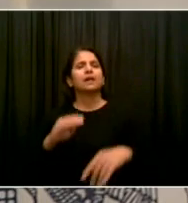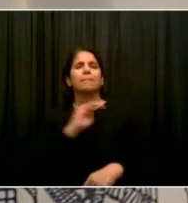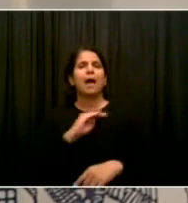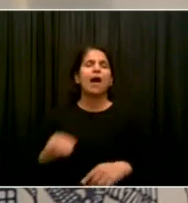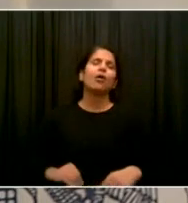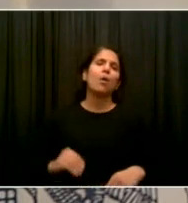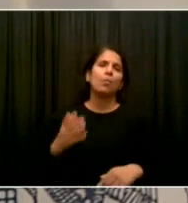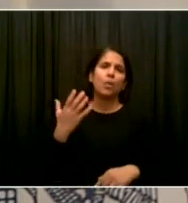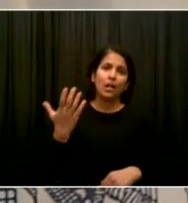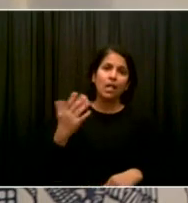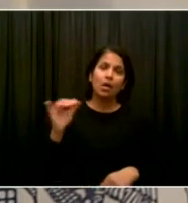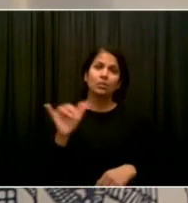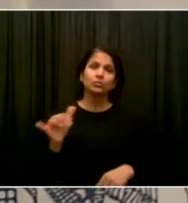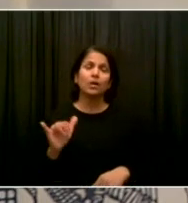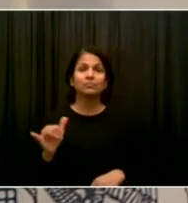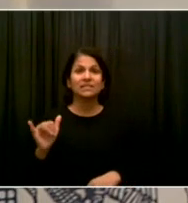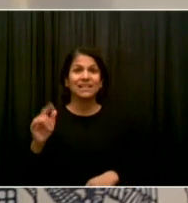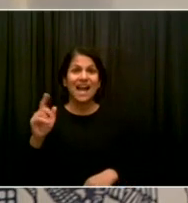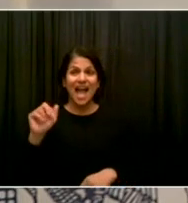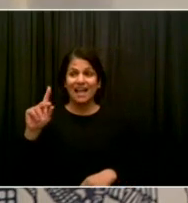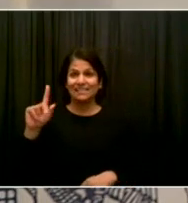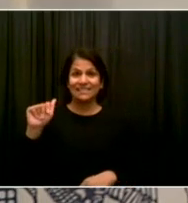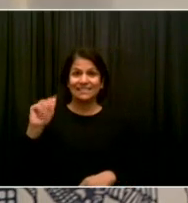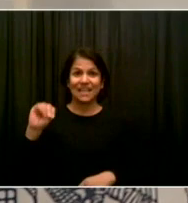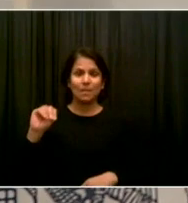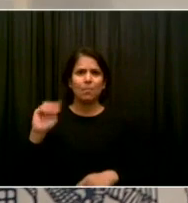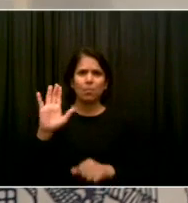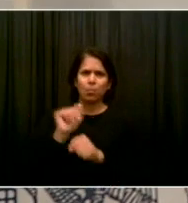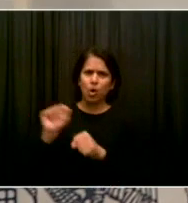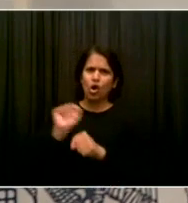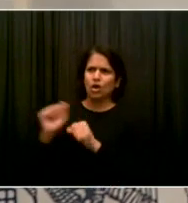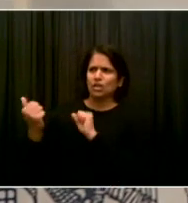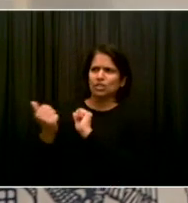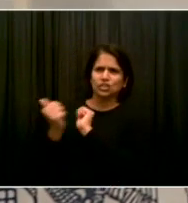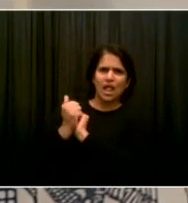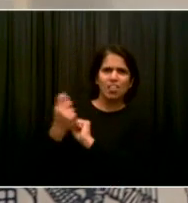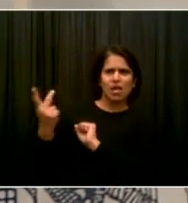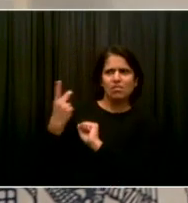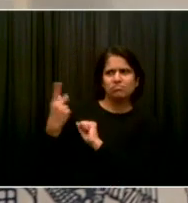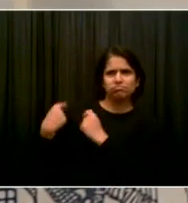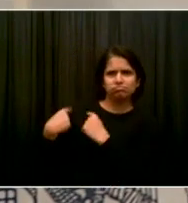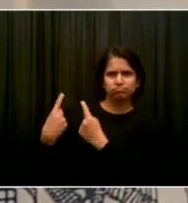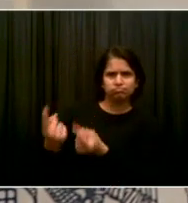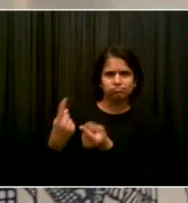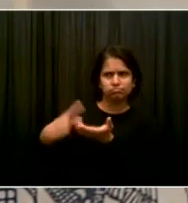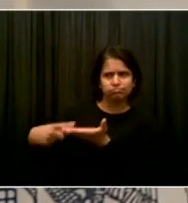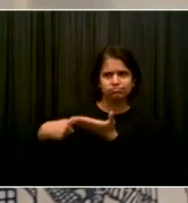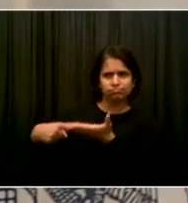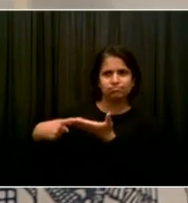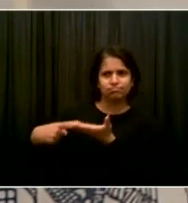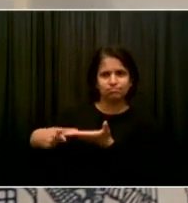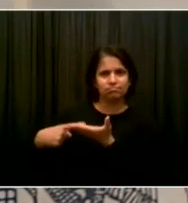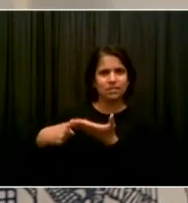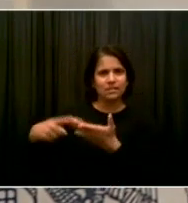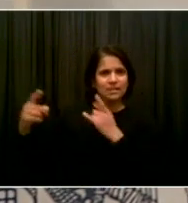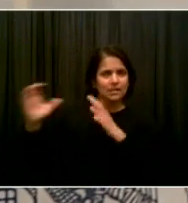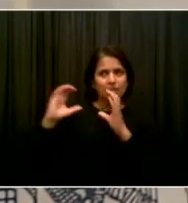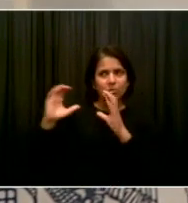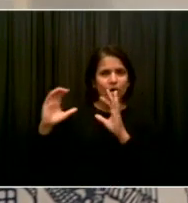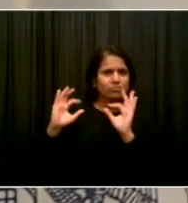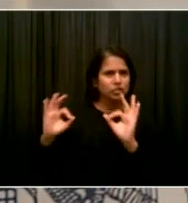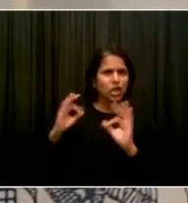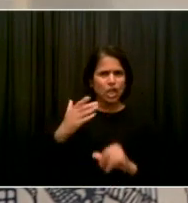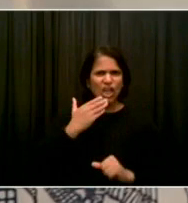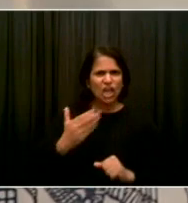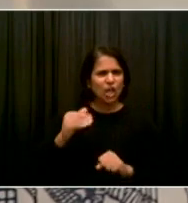our team and with particularly our healthcare leadership to determine the best way, uh, to go about things. And so, whatever final decision he